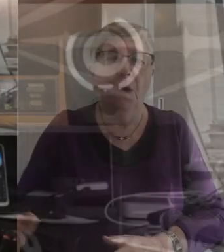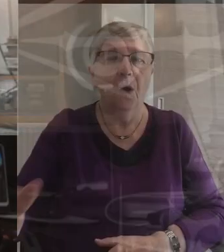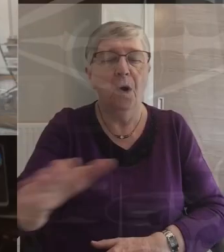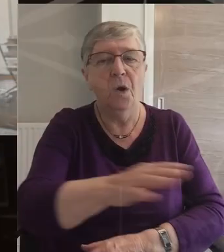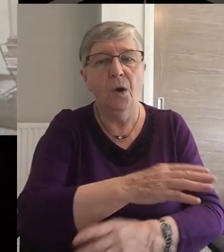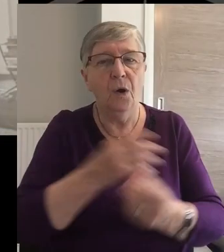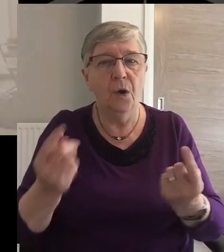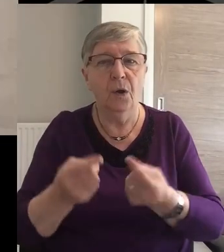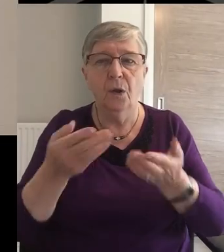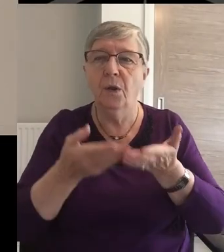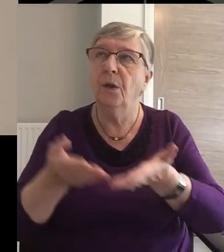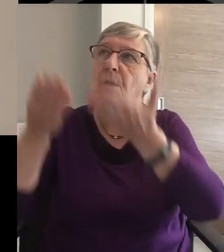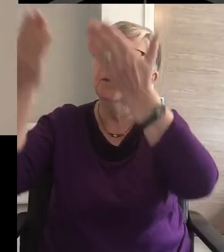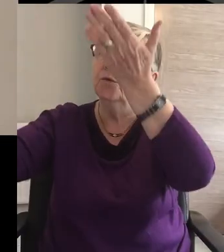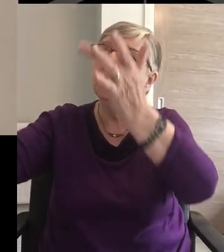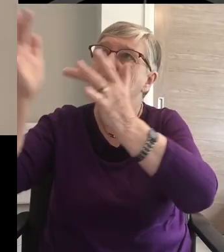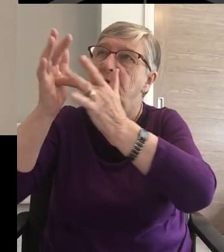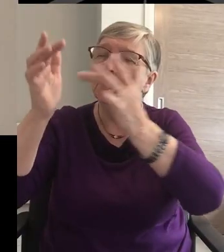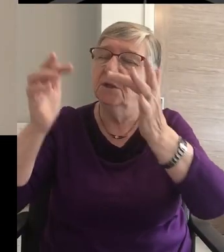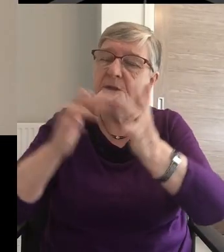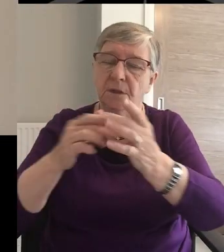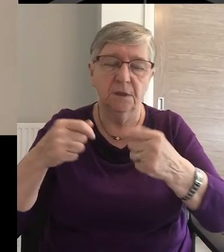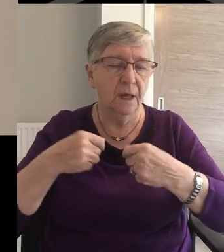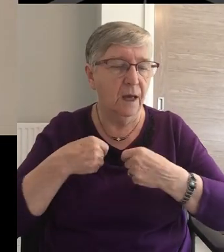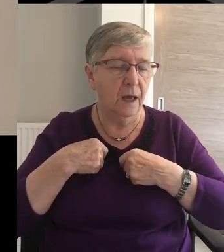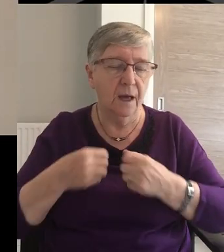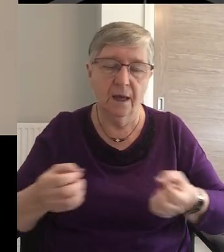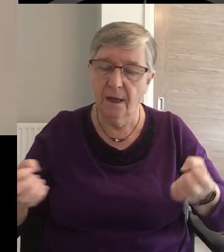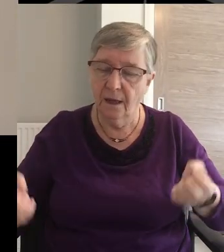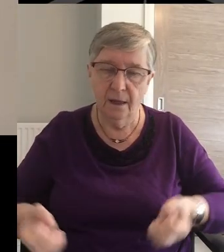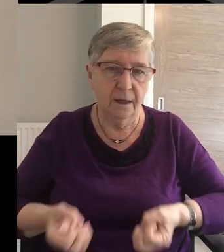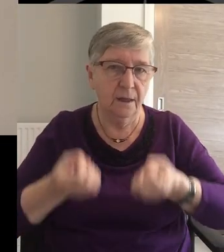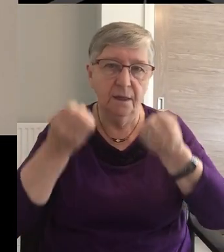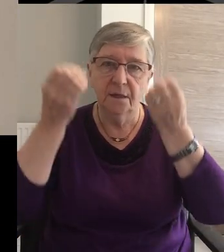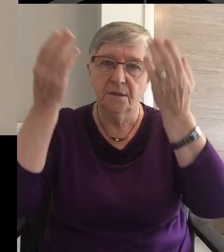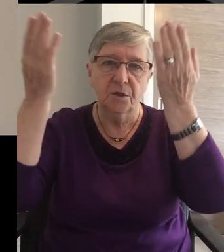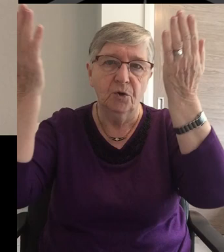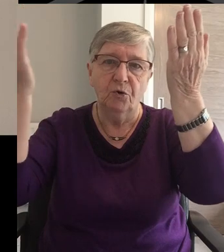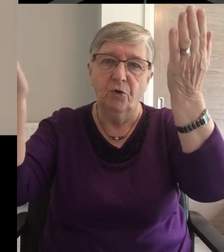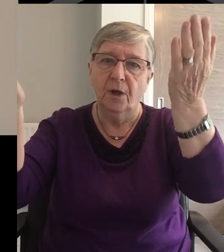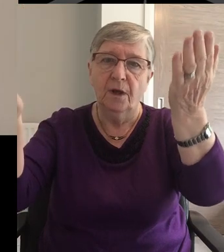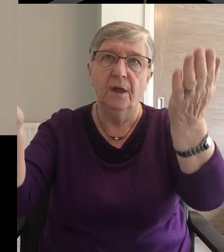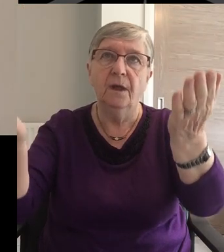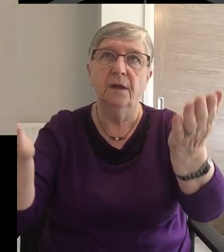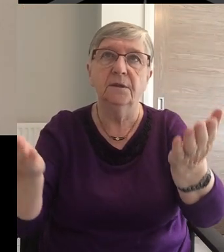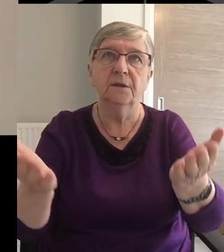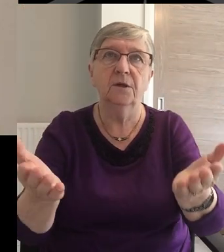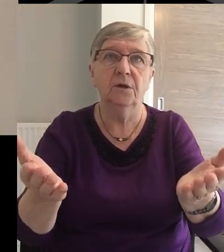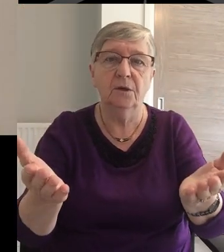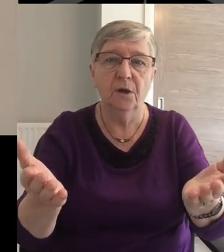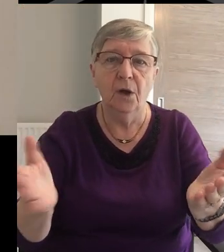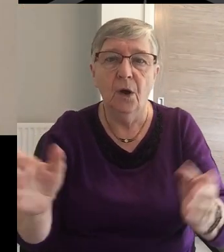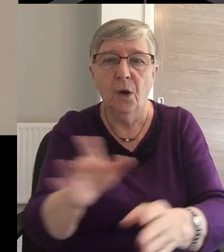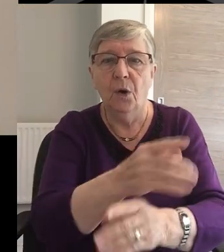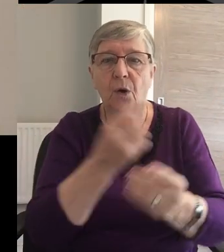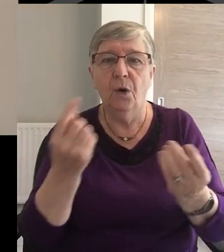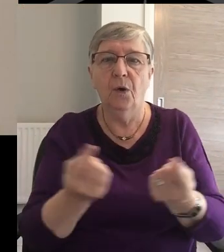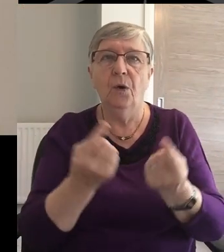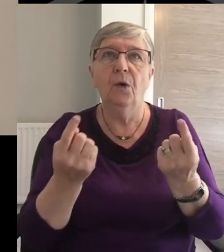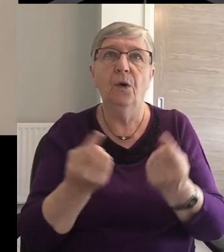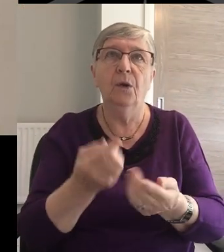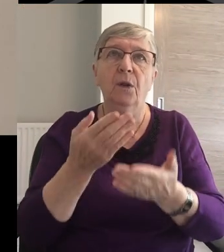We'll to Jesus I surrender